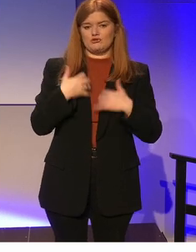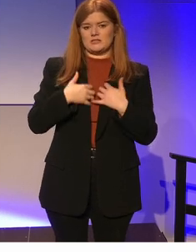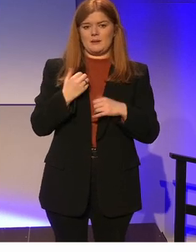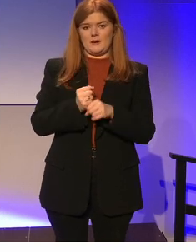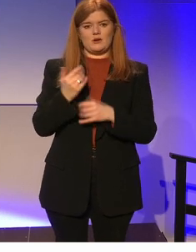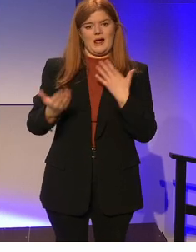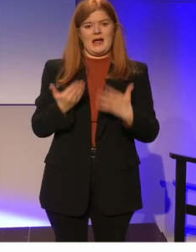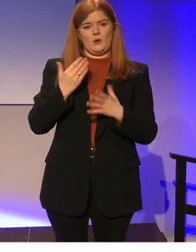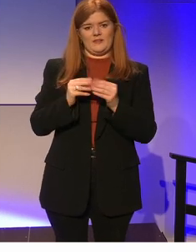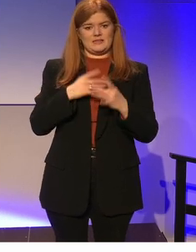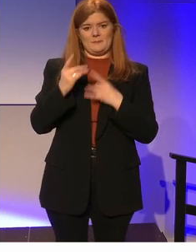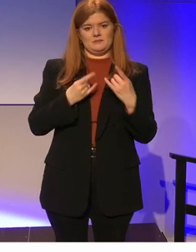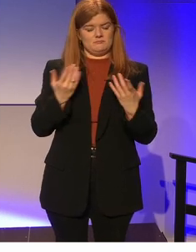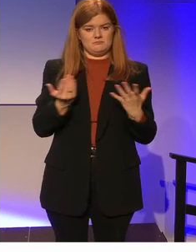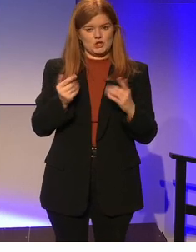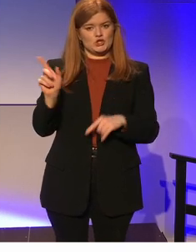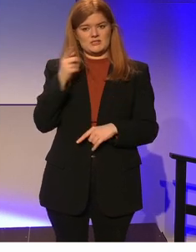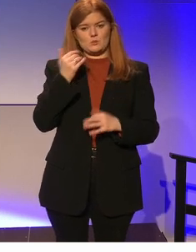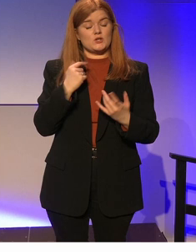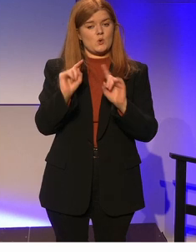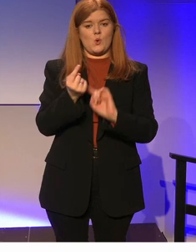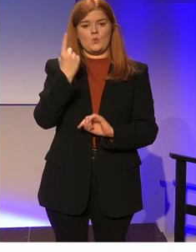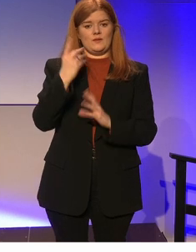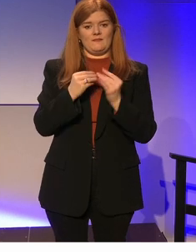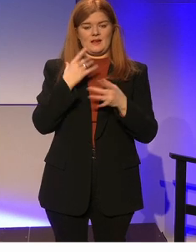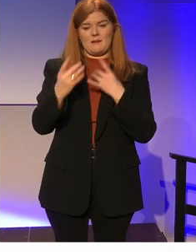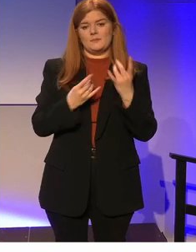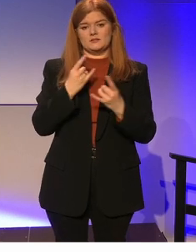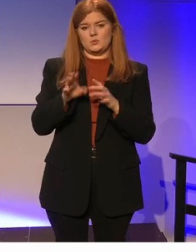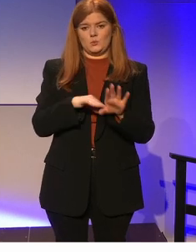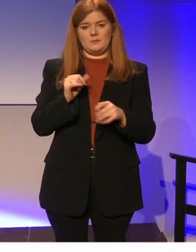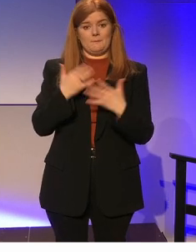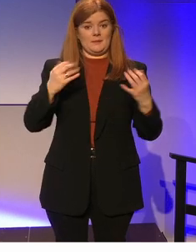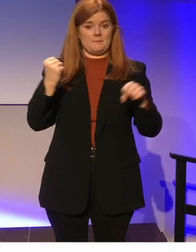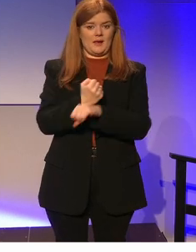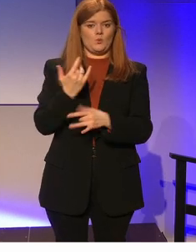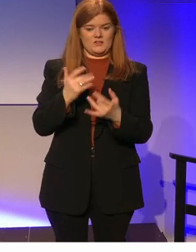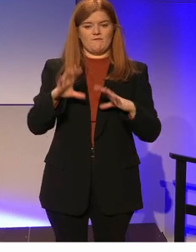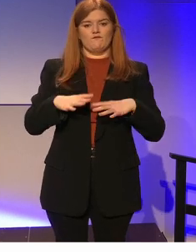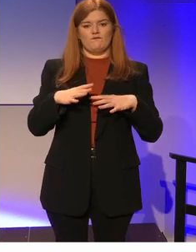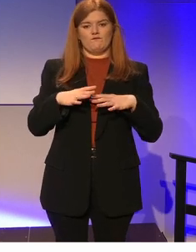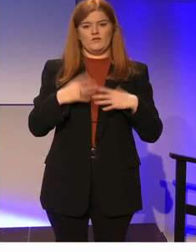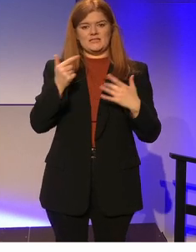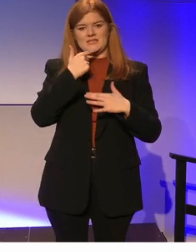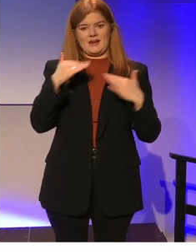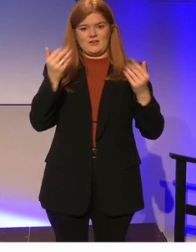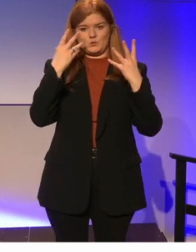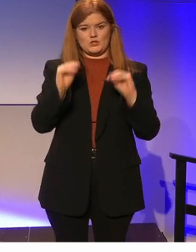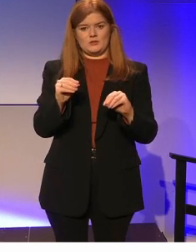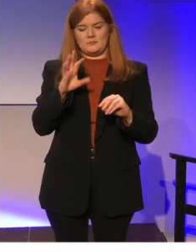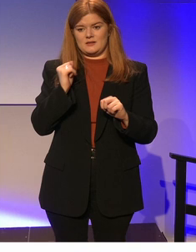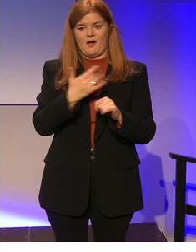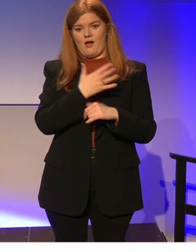interesting in terms of how things happen. And she says the only thing that happened with the big bang was free secondary education.